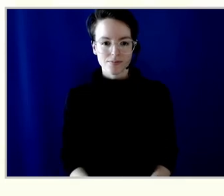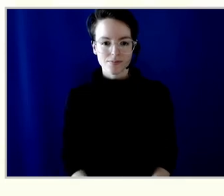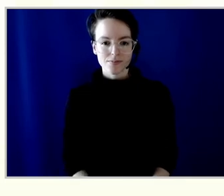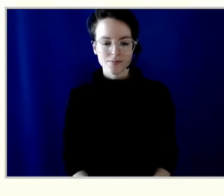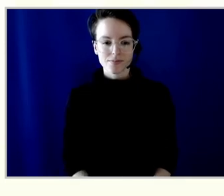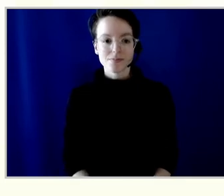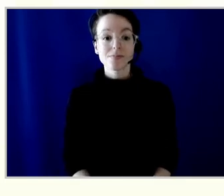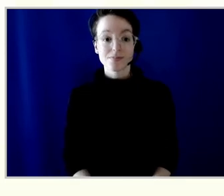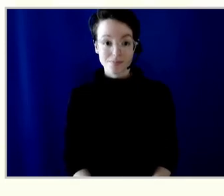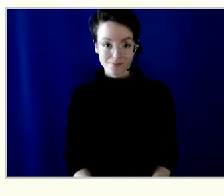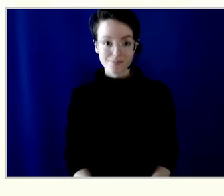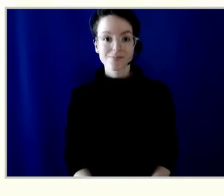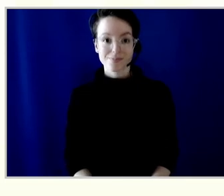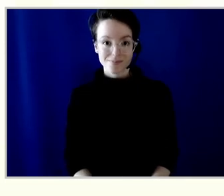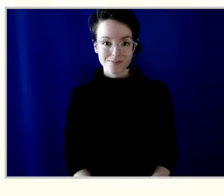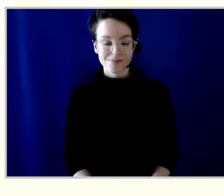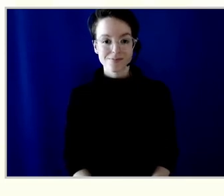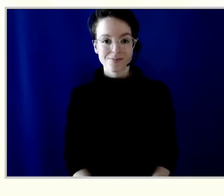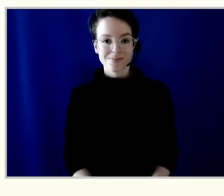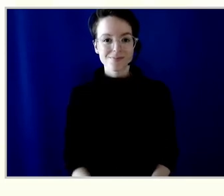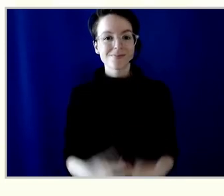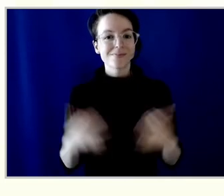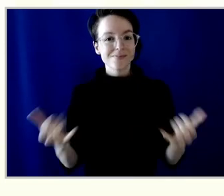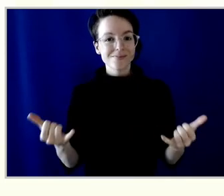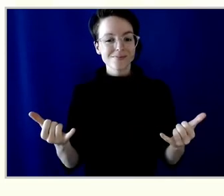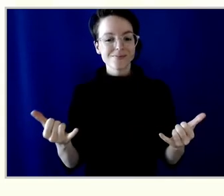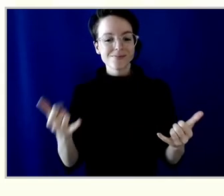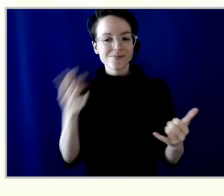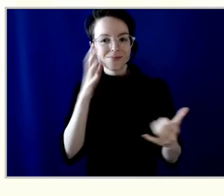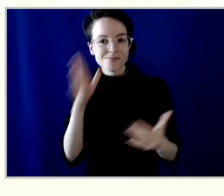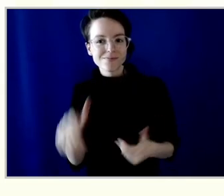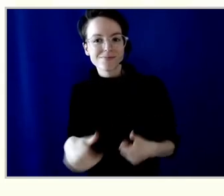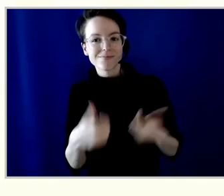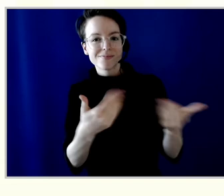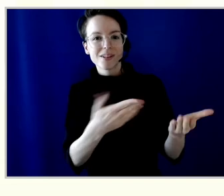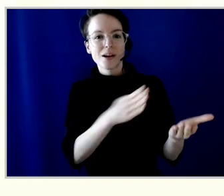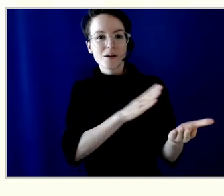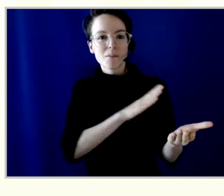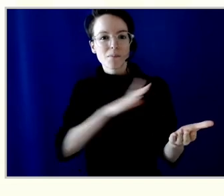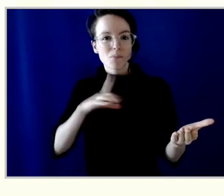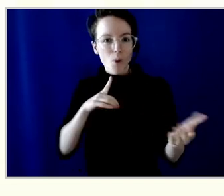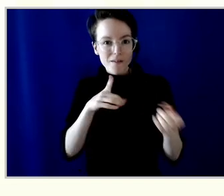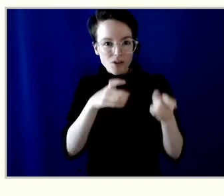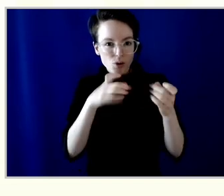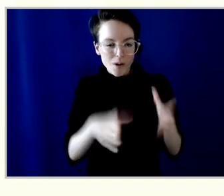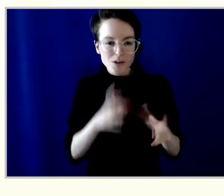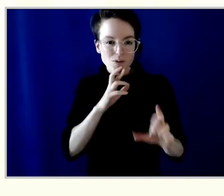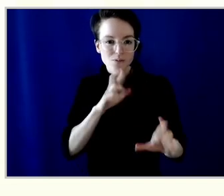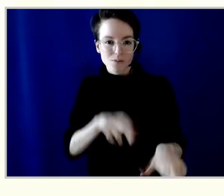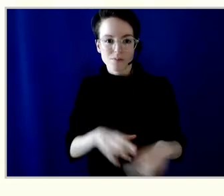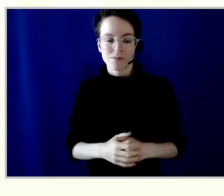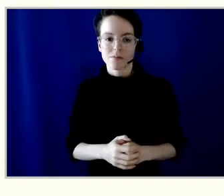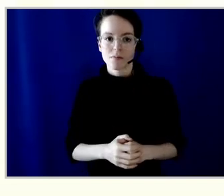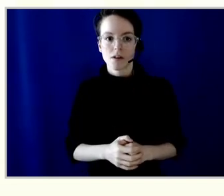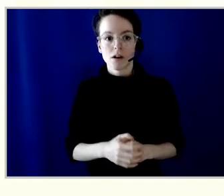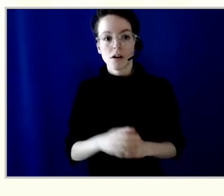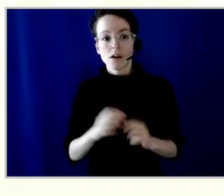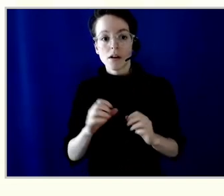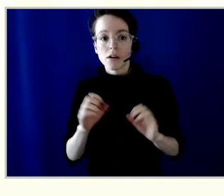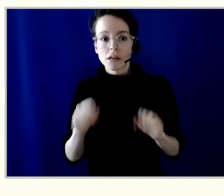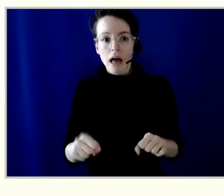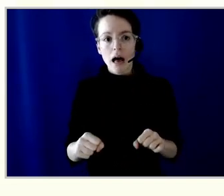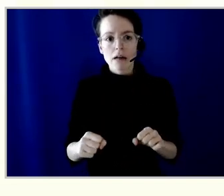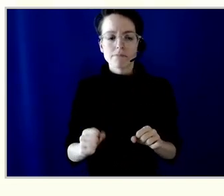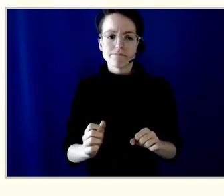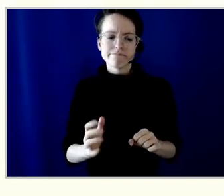Now, I'm happy to present the board of directors report. You know, there are fancy ways of explaining what it means to be a member of a